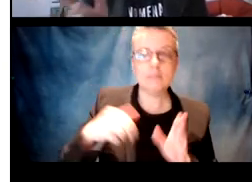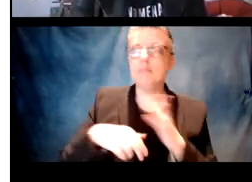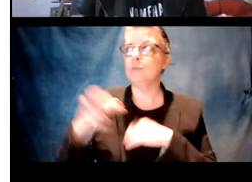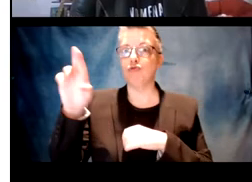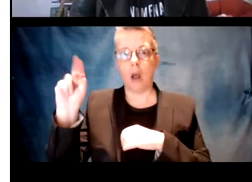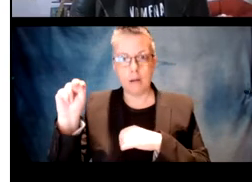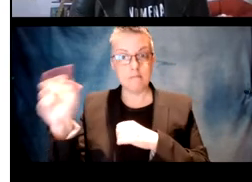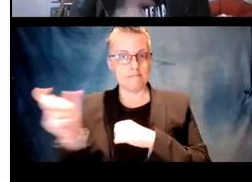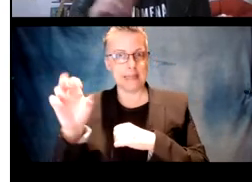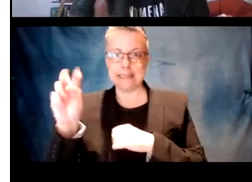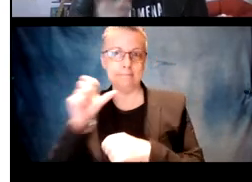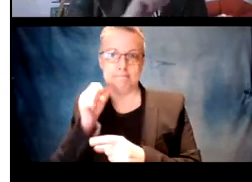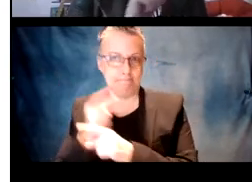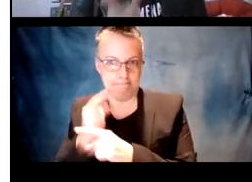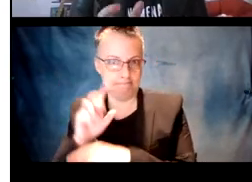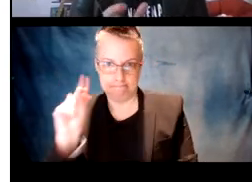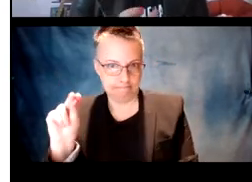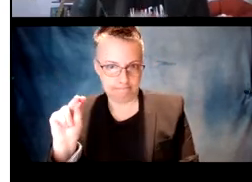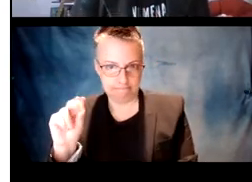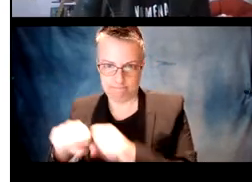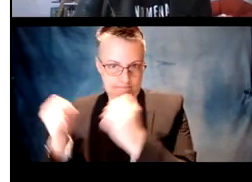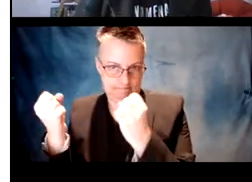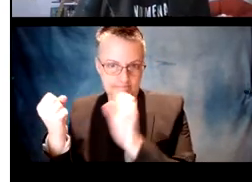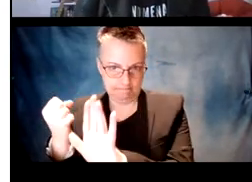co-occur with say catch or run.